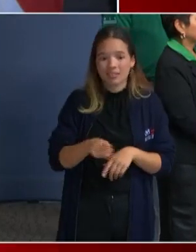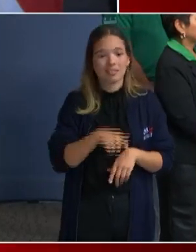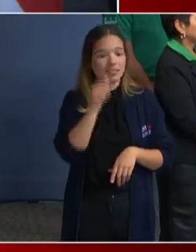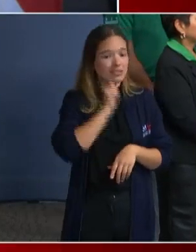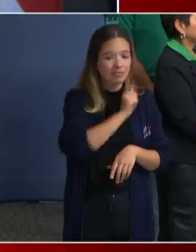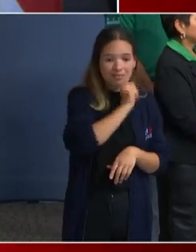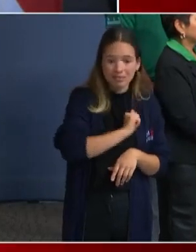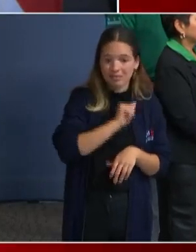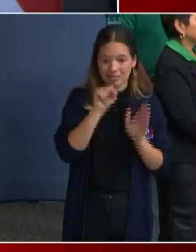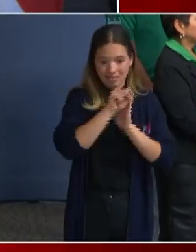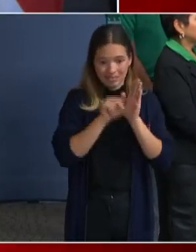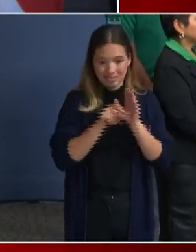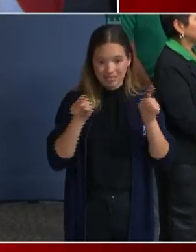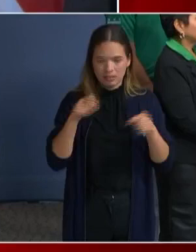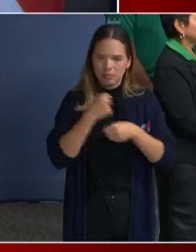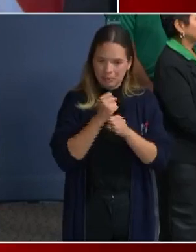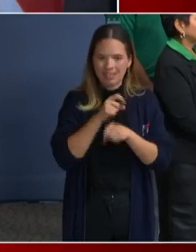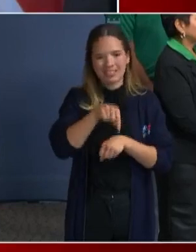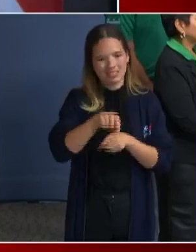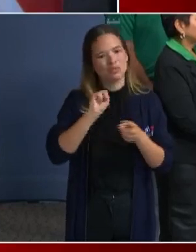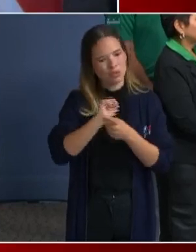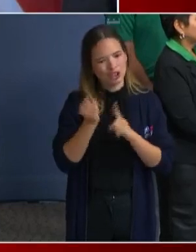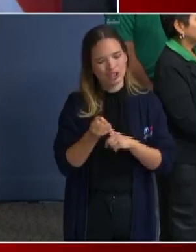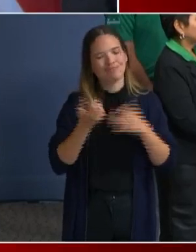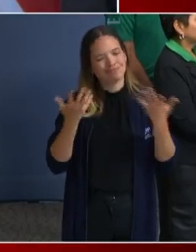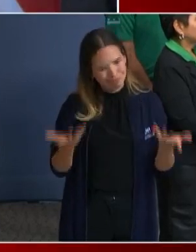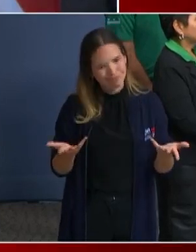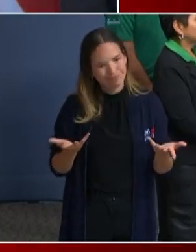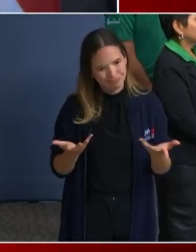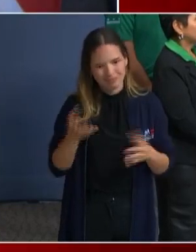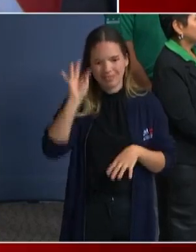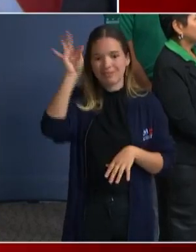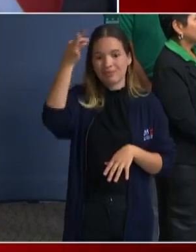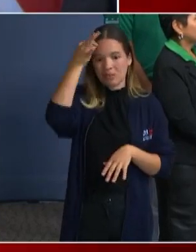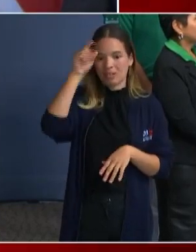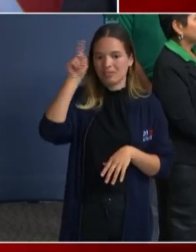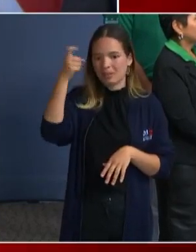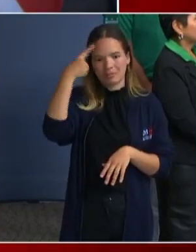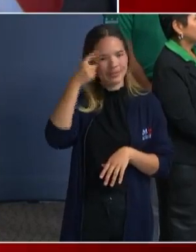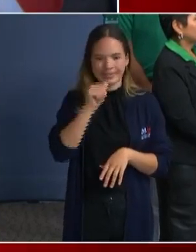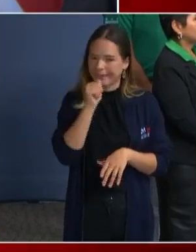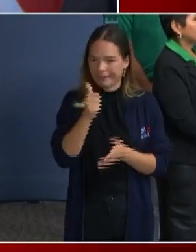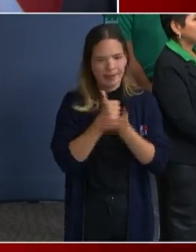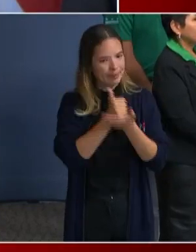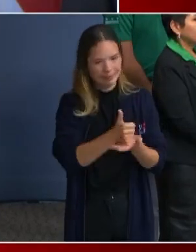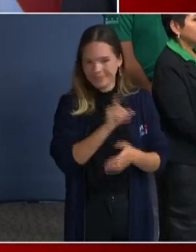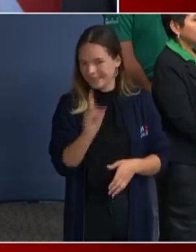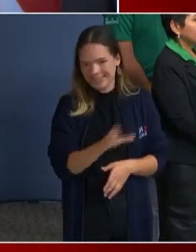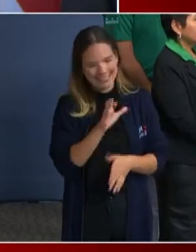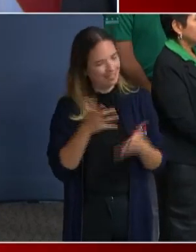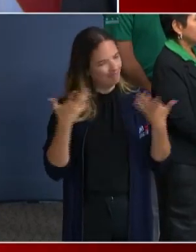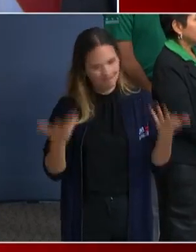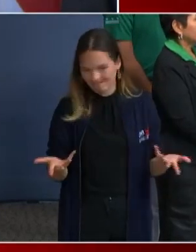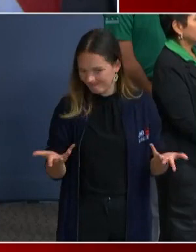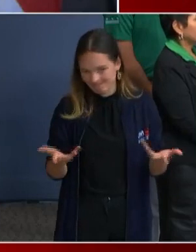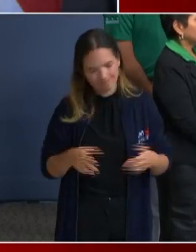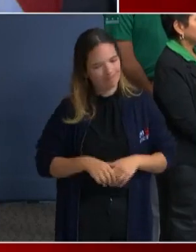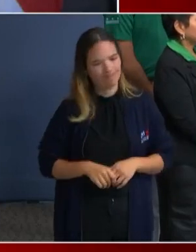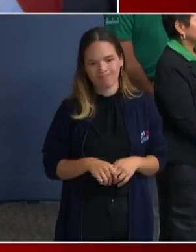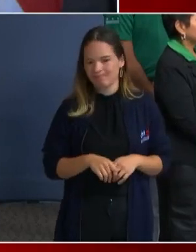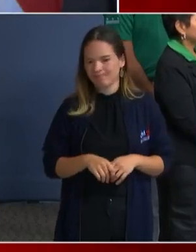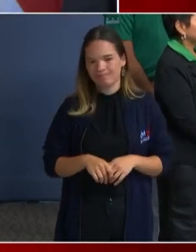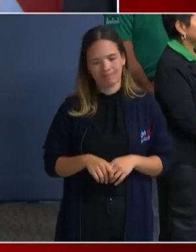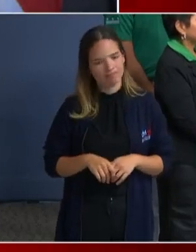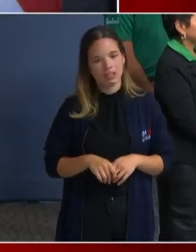And the federal government has not stepped up to assist the District of Columbia. So we, along with our regional partners, will do